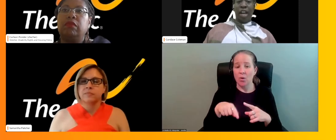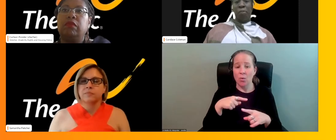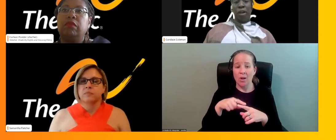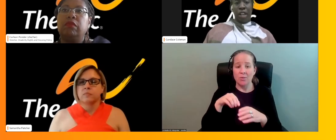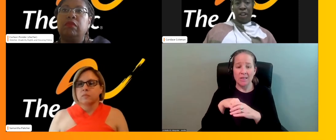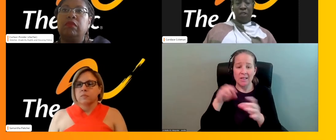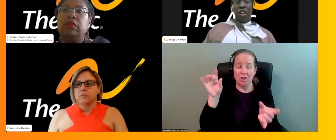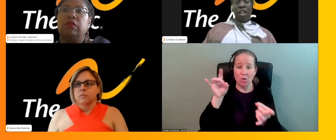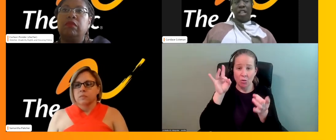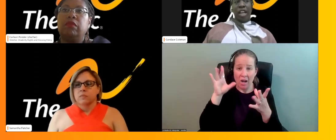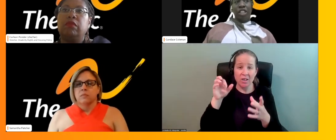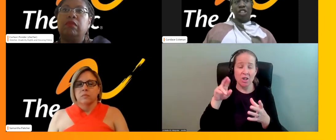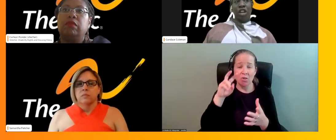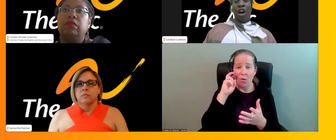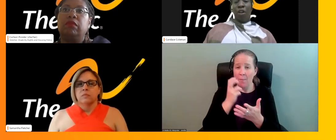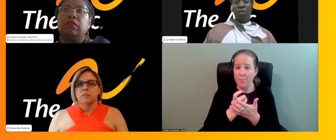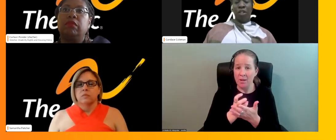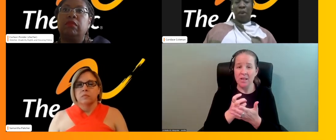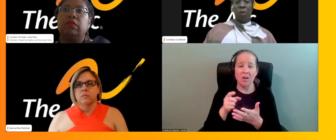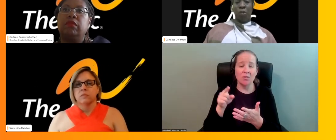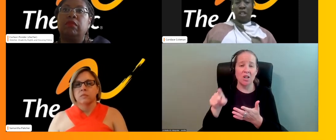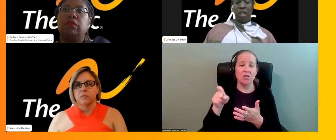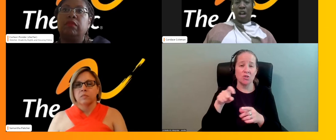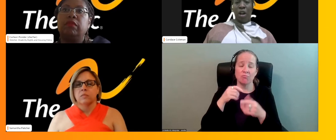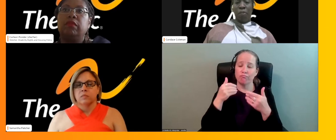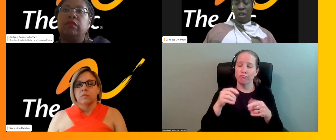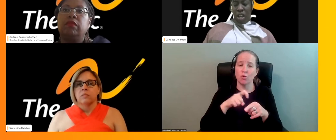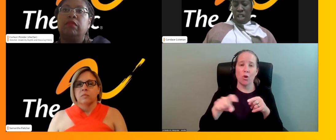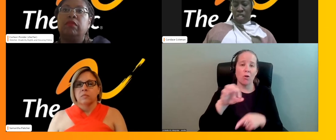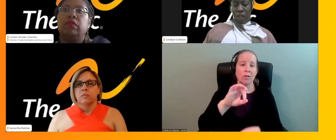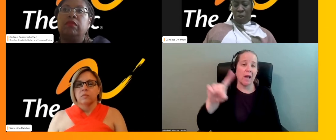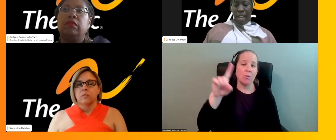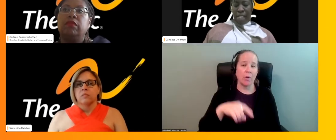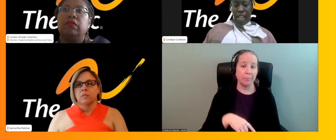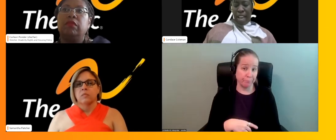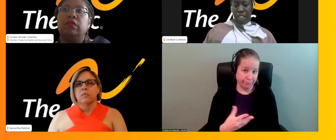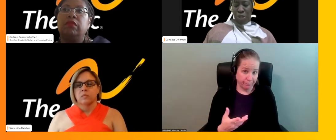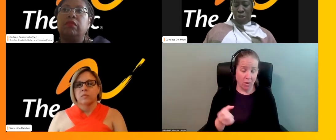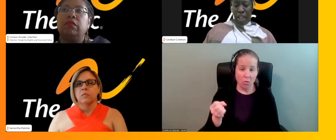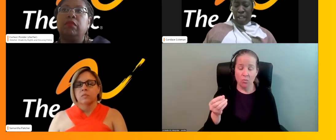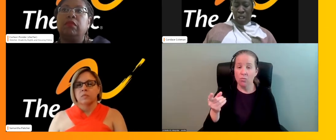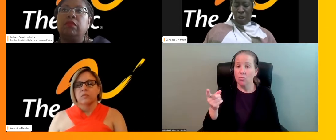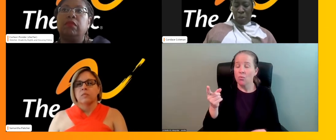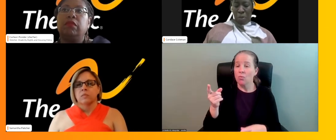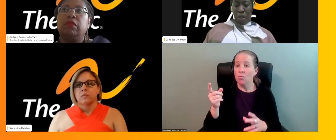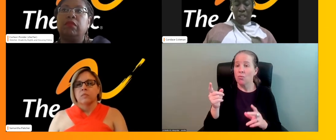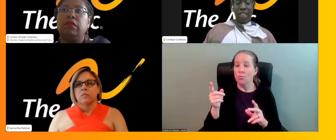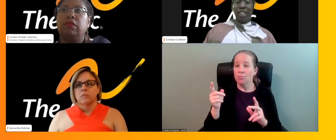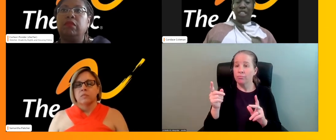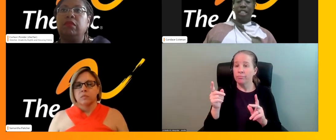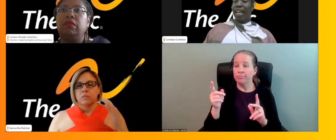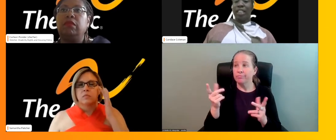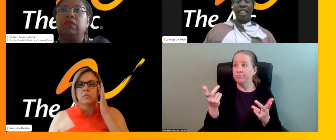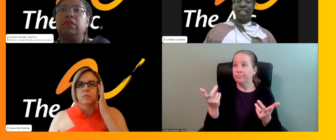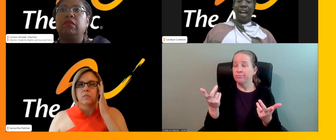or had a meltdown, that they should call 911. And so as they had to do that at